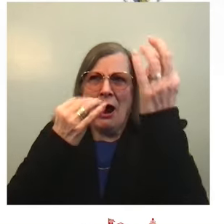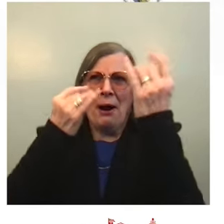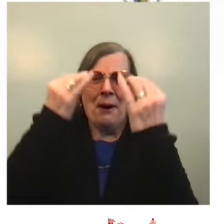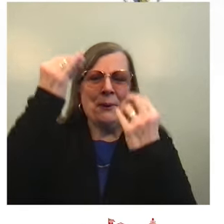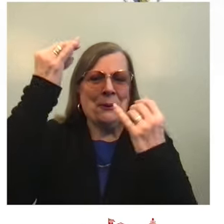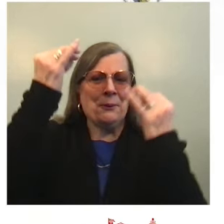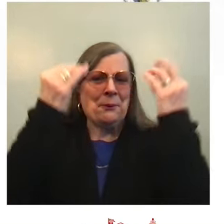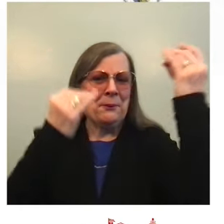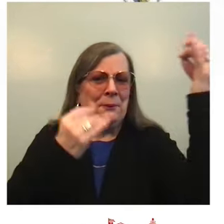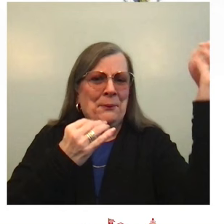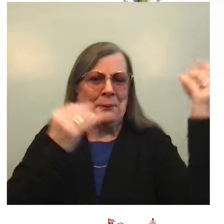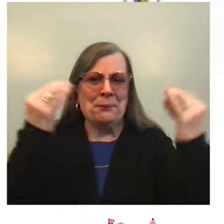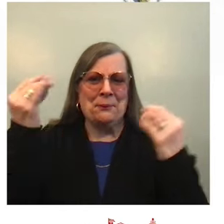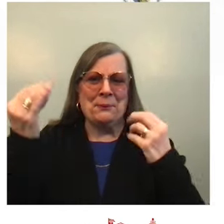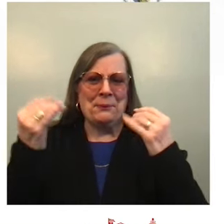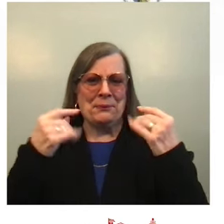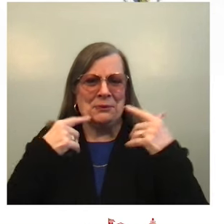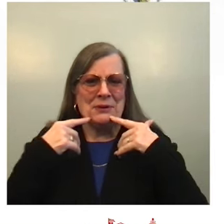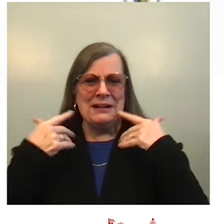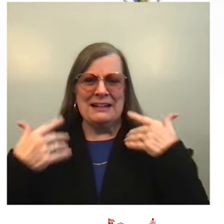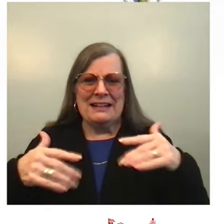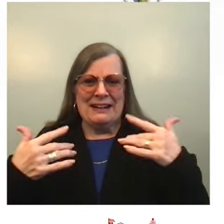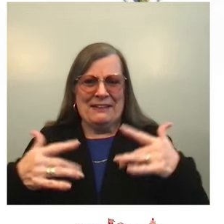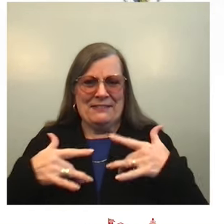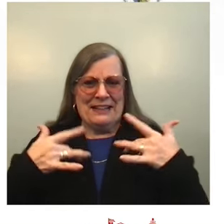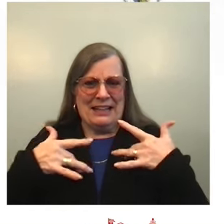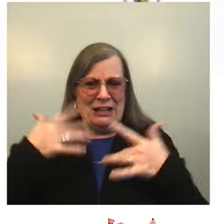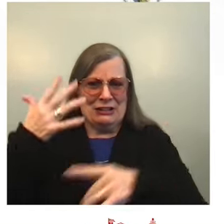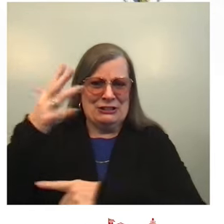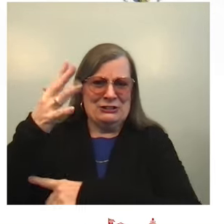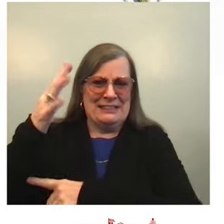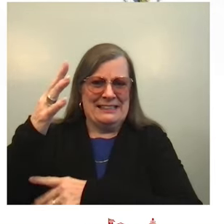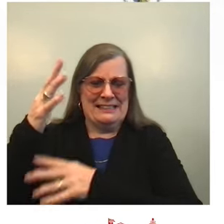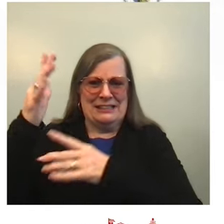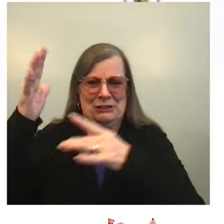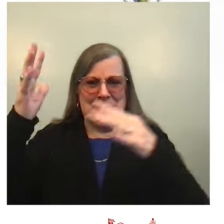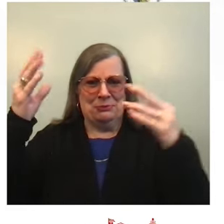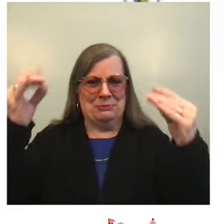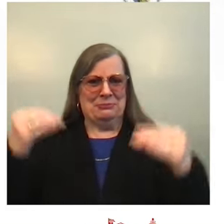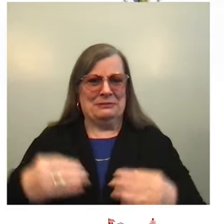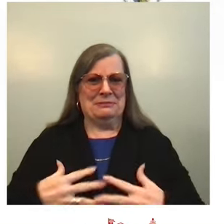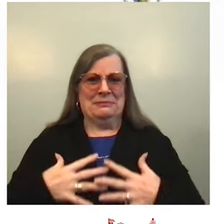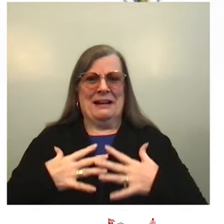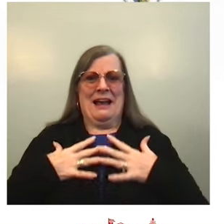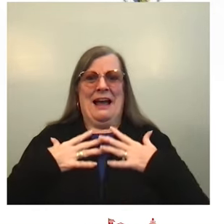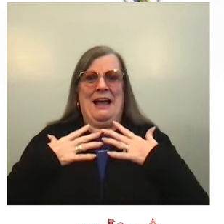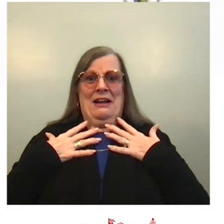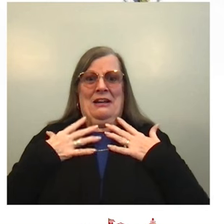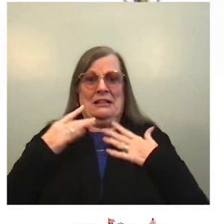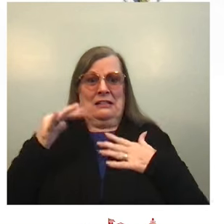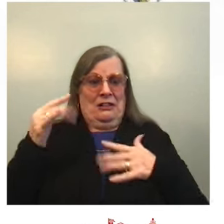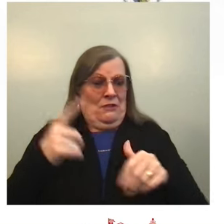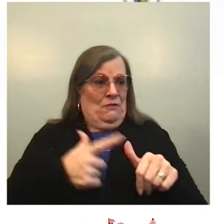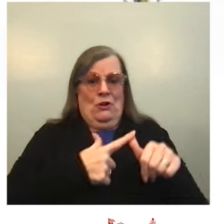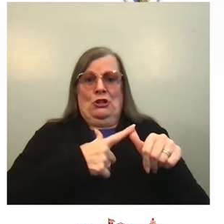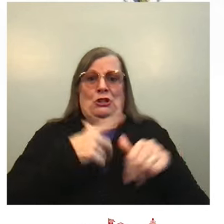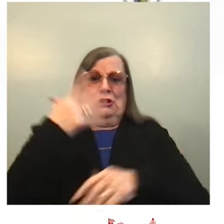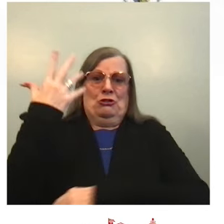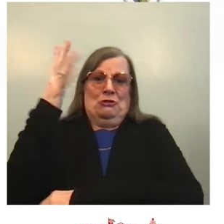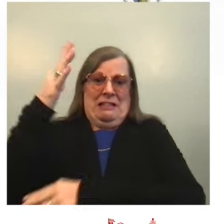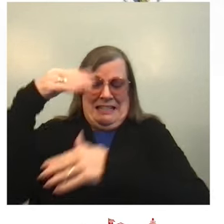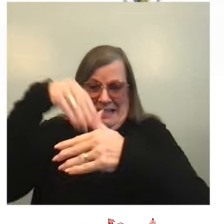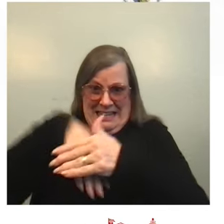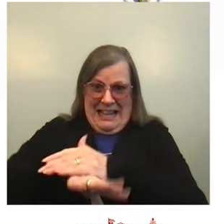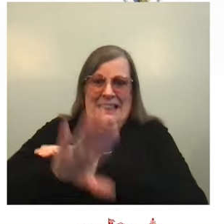above. The first Christmas tree, featured inside the White House, is adorned with